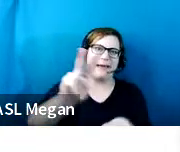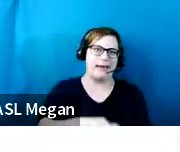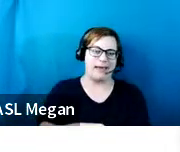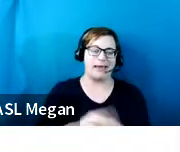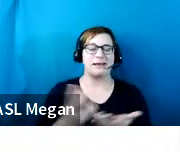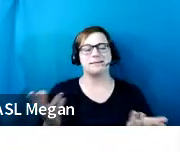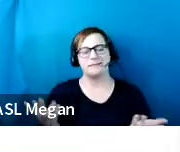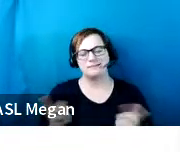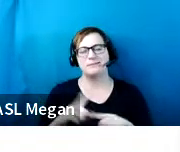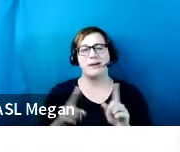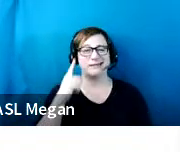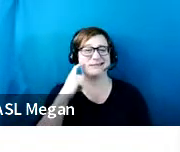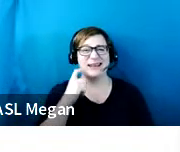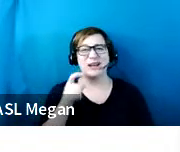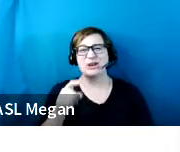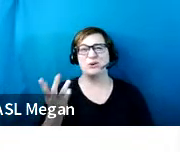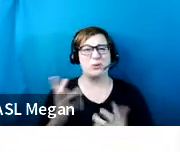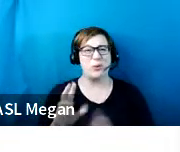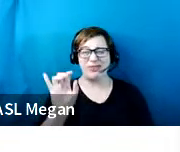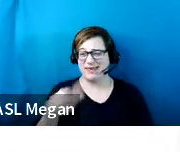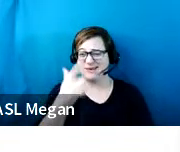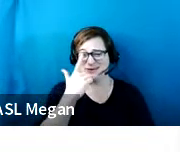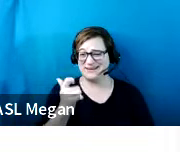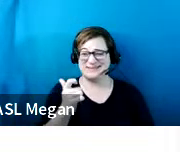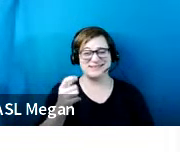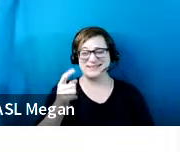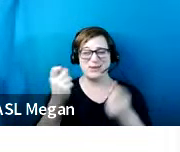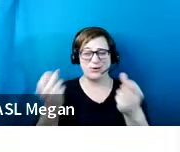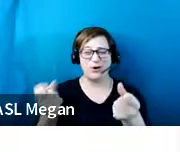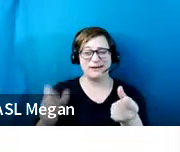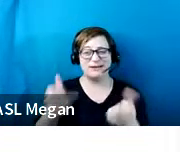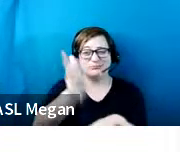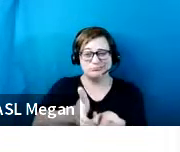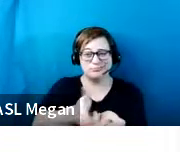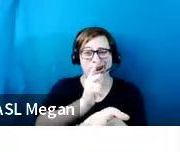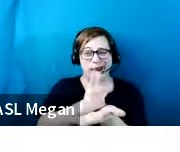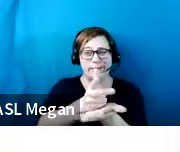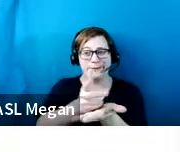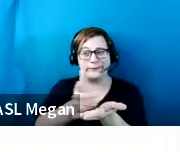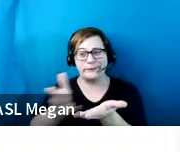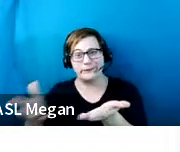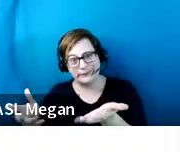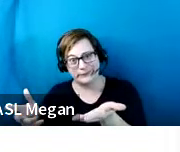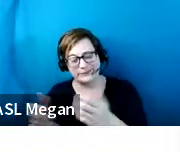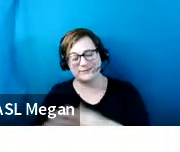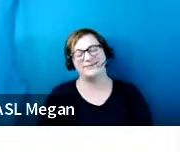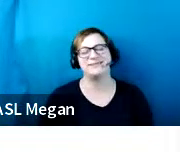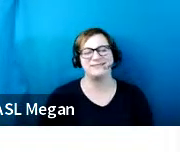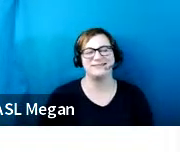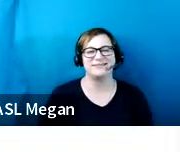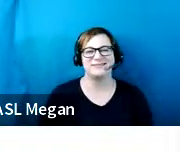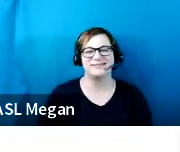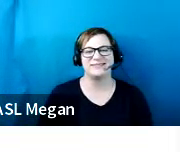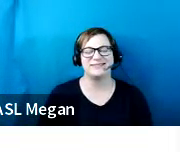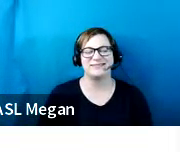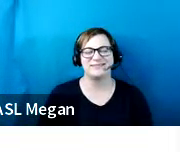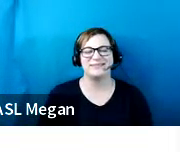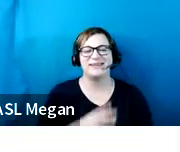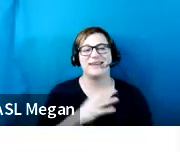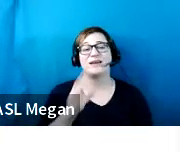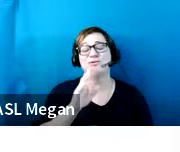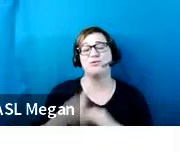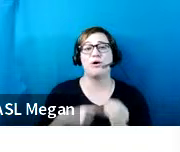not doing that because you don't want your car sliding around anyways. And finally, when we do talk about the slope,